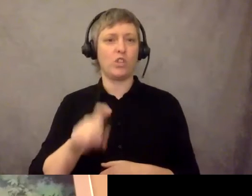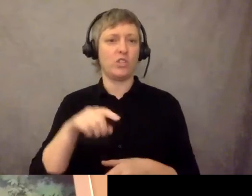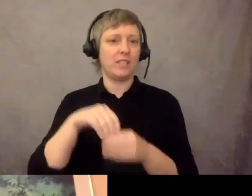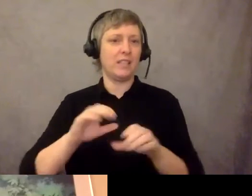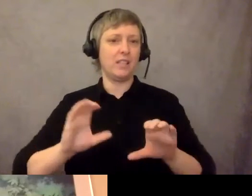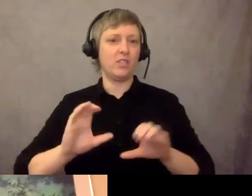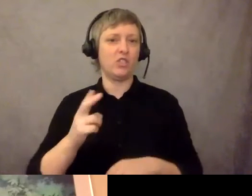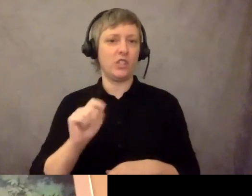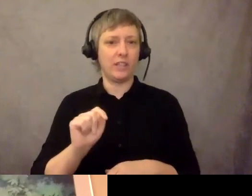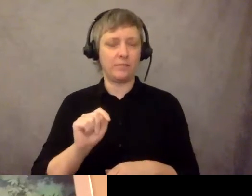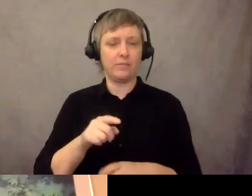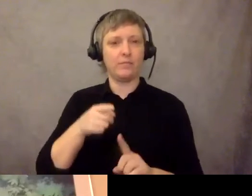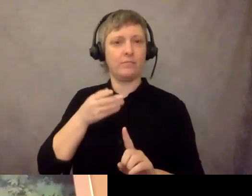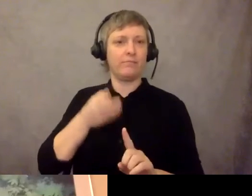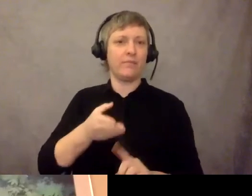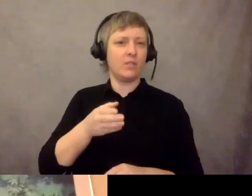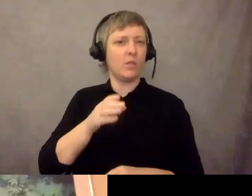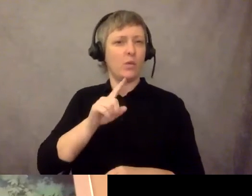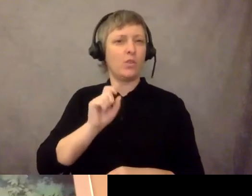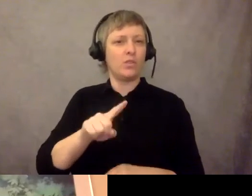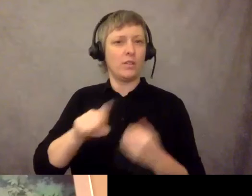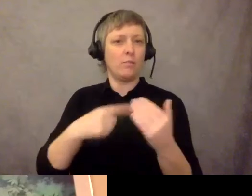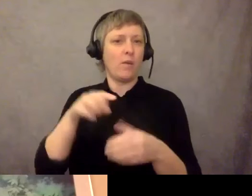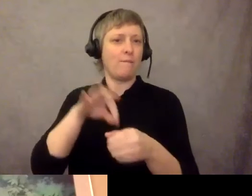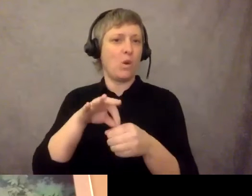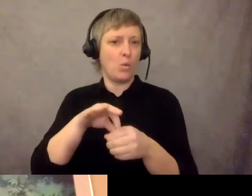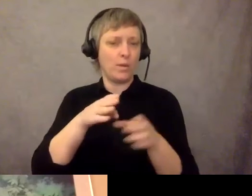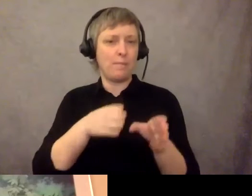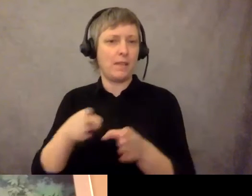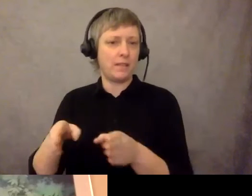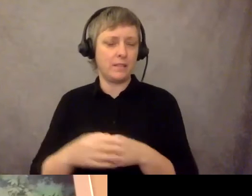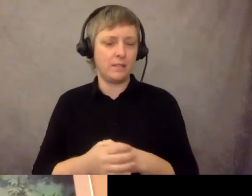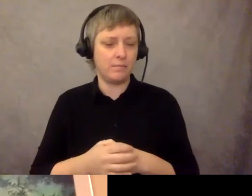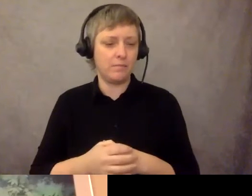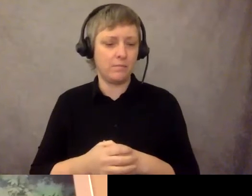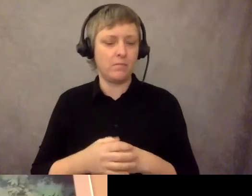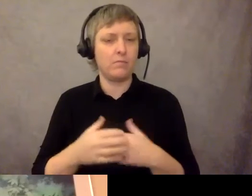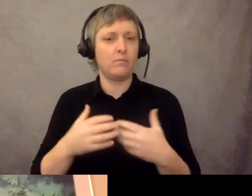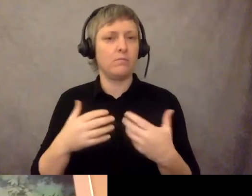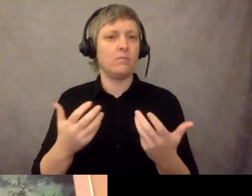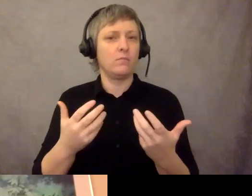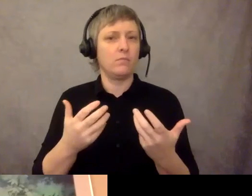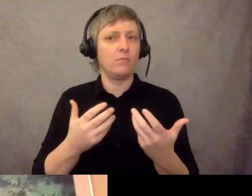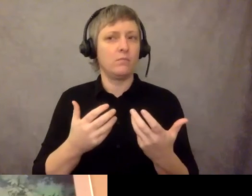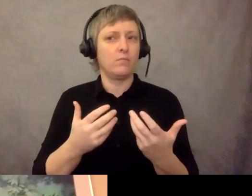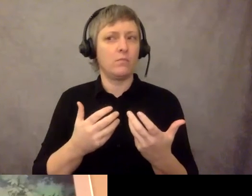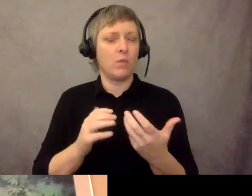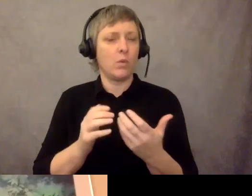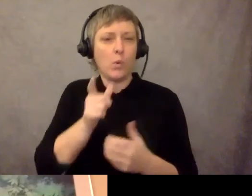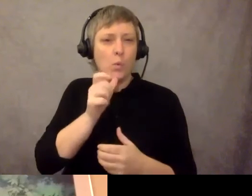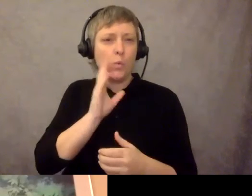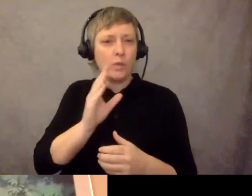voting method. What is the process for establishing details regarding the voting method who will work out details